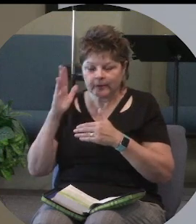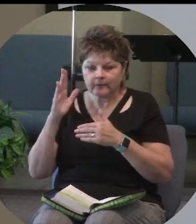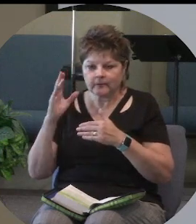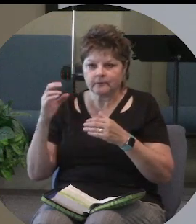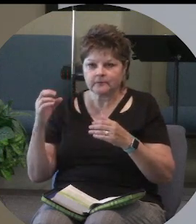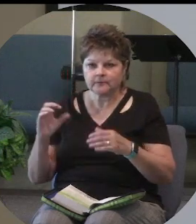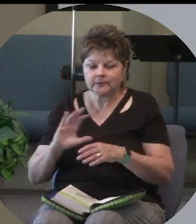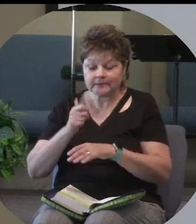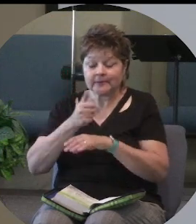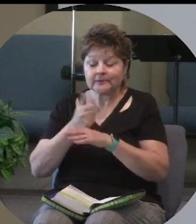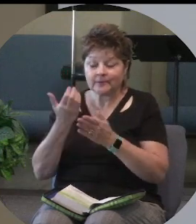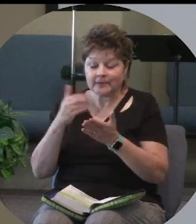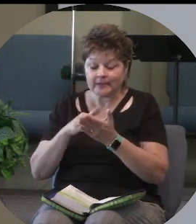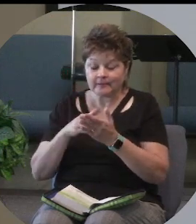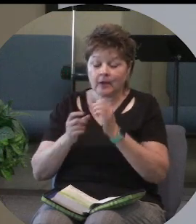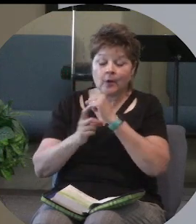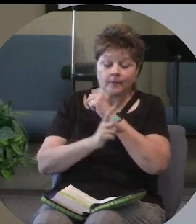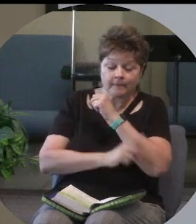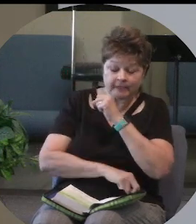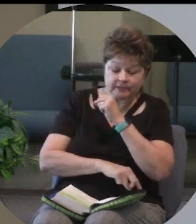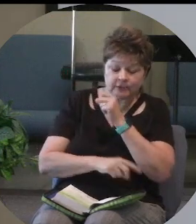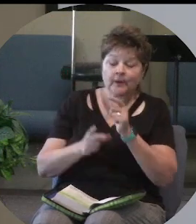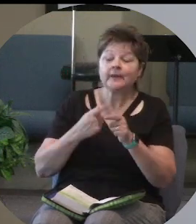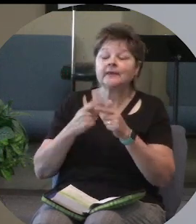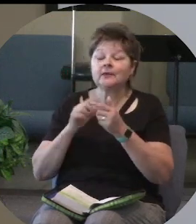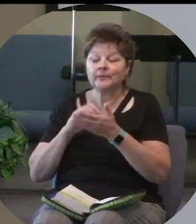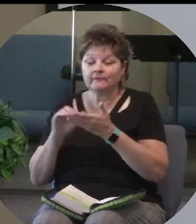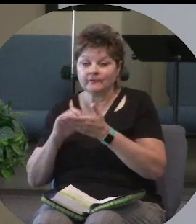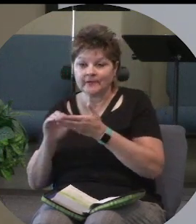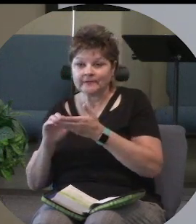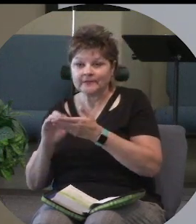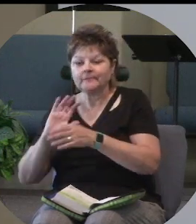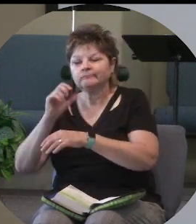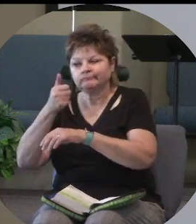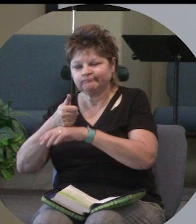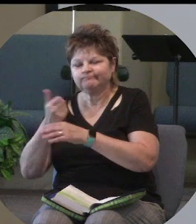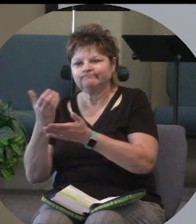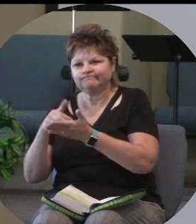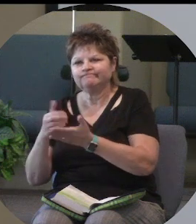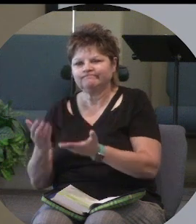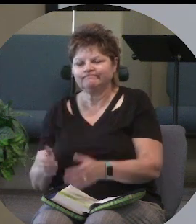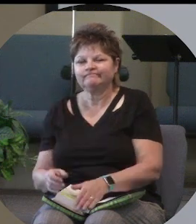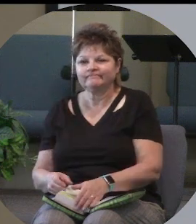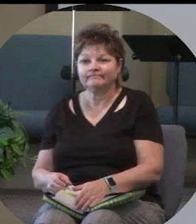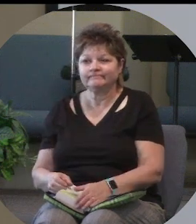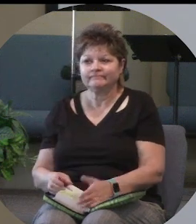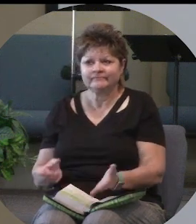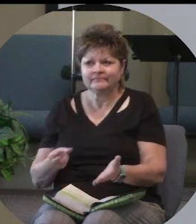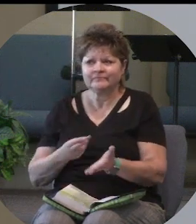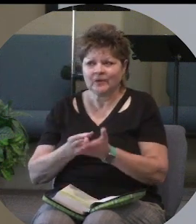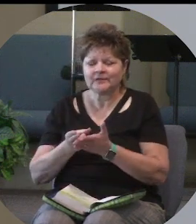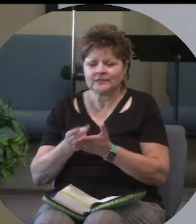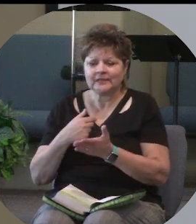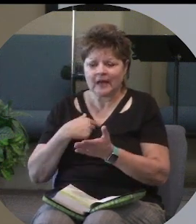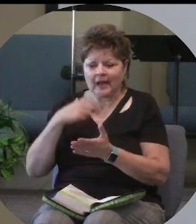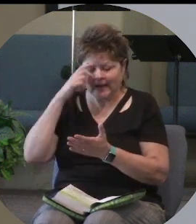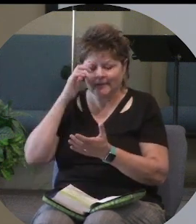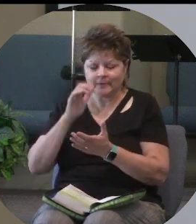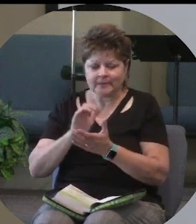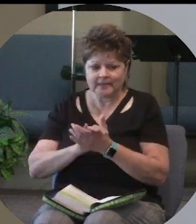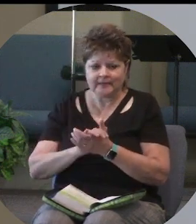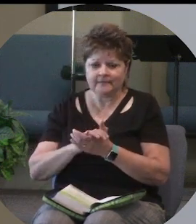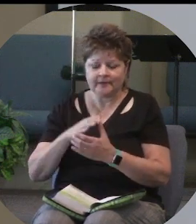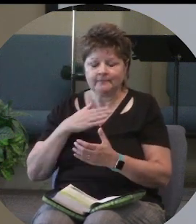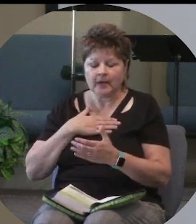I'm going to punish you then there will be forgiveness and restoration. And quite honestly I firmly believe in my